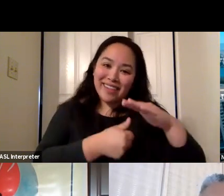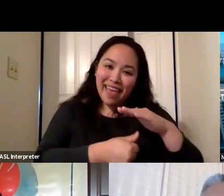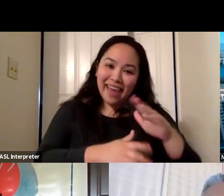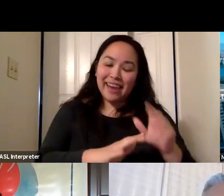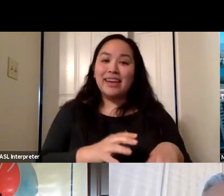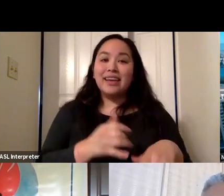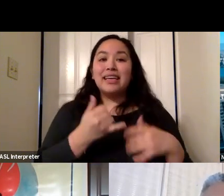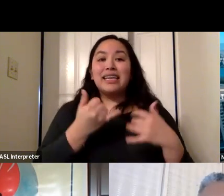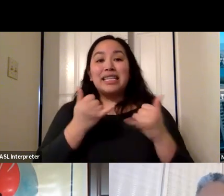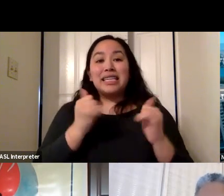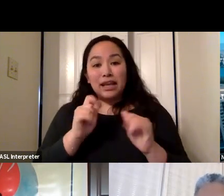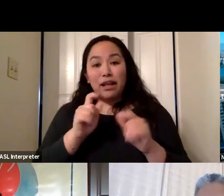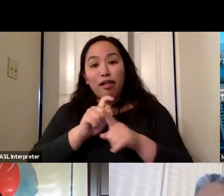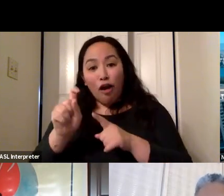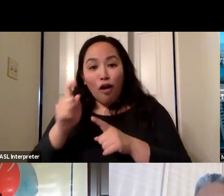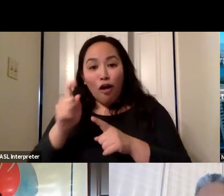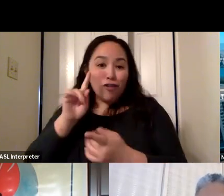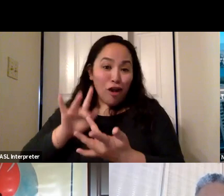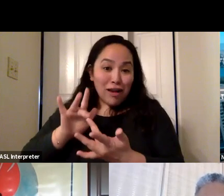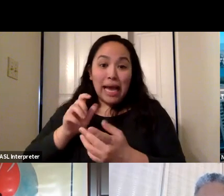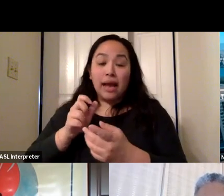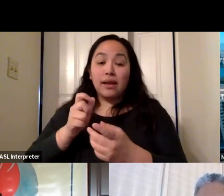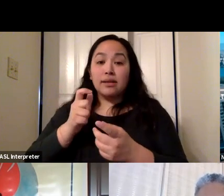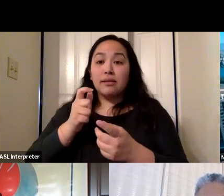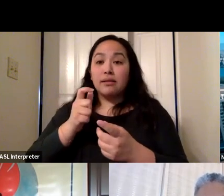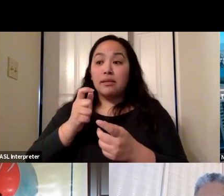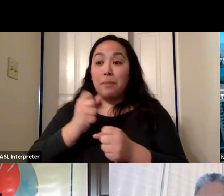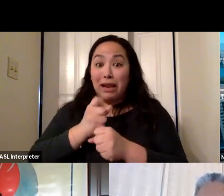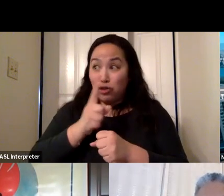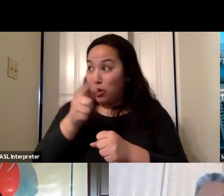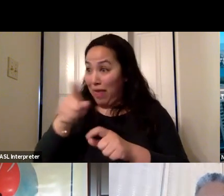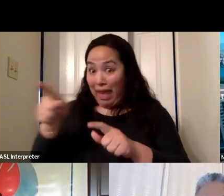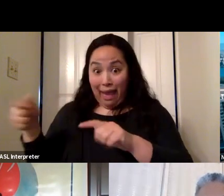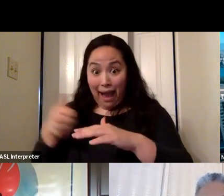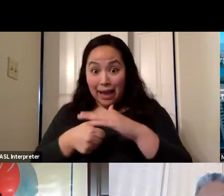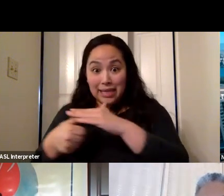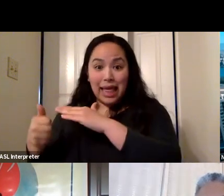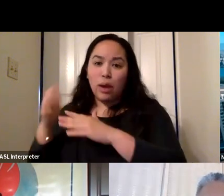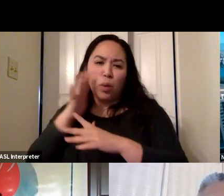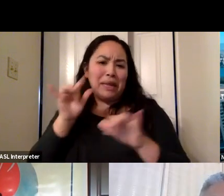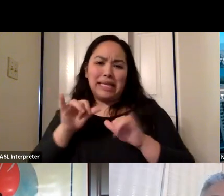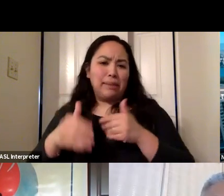to need to call contacts and make sure they get tested and they isolate. So from there, it's basically the same.